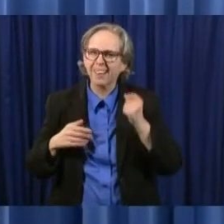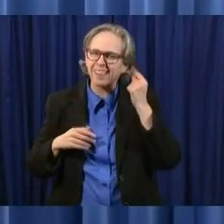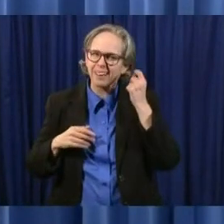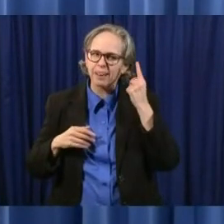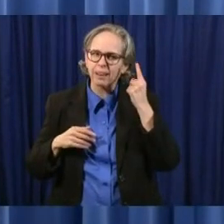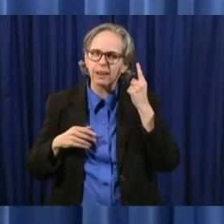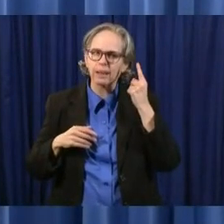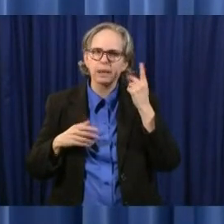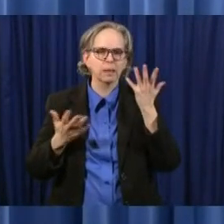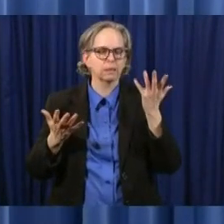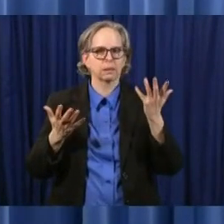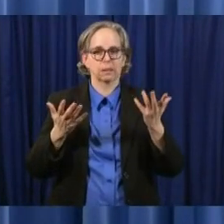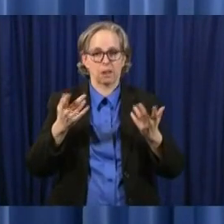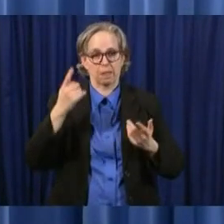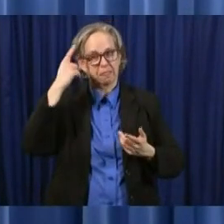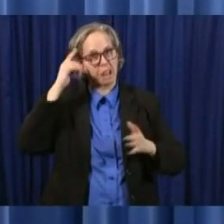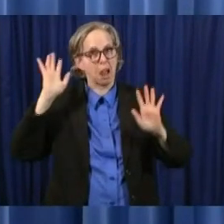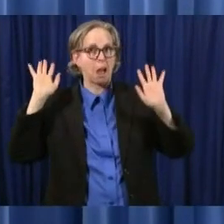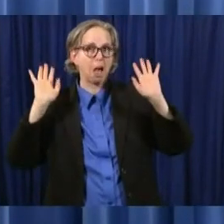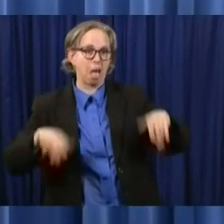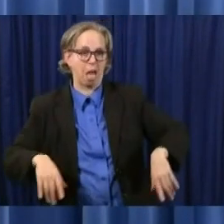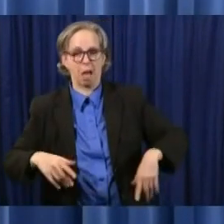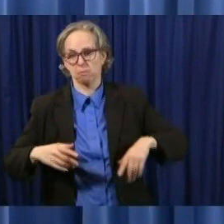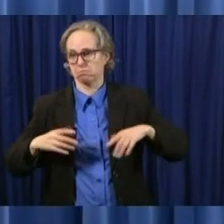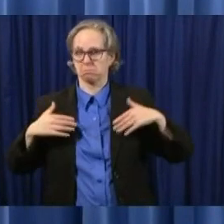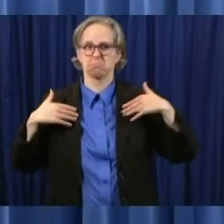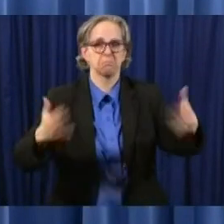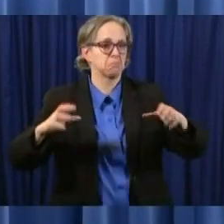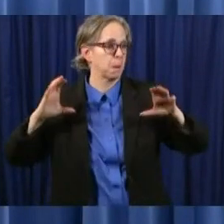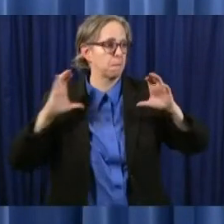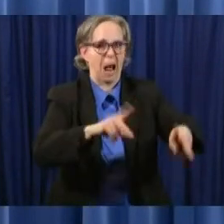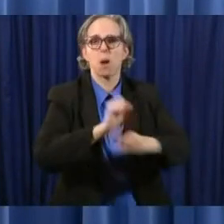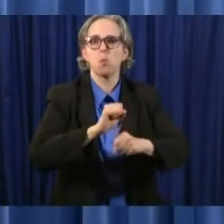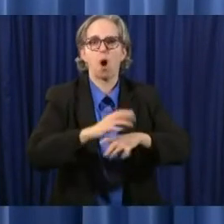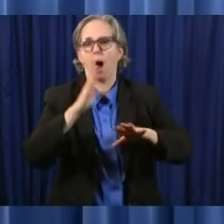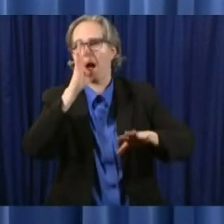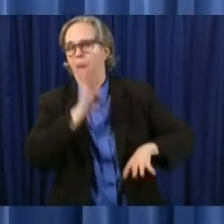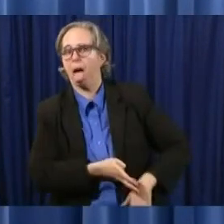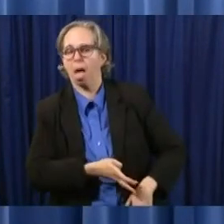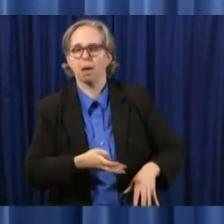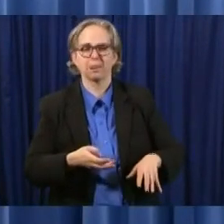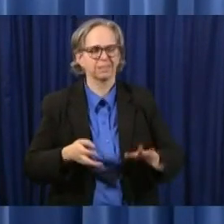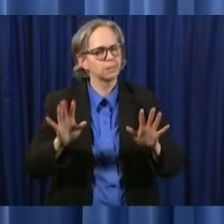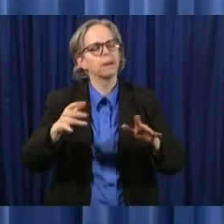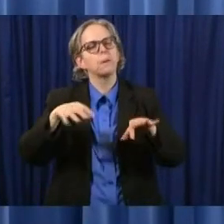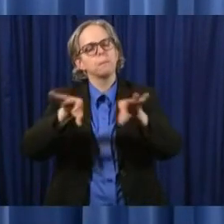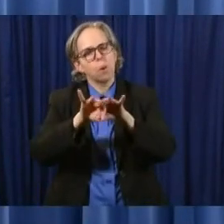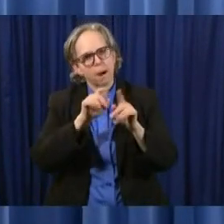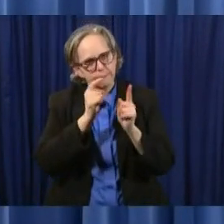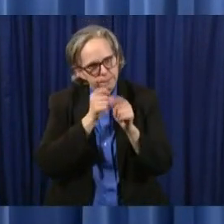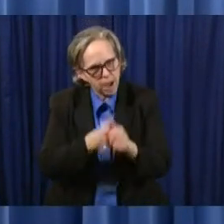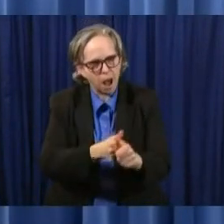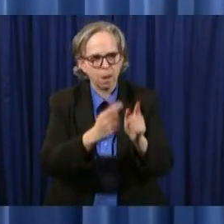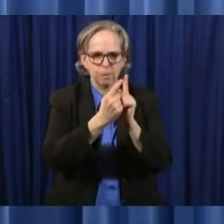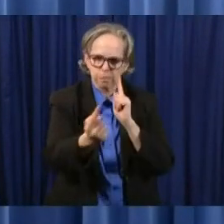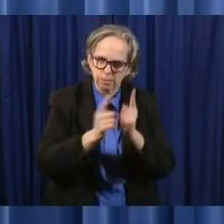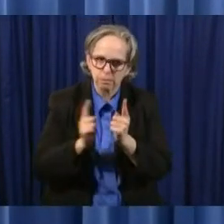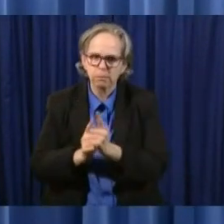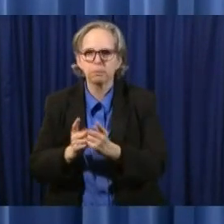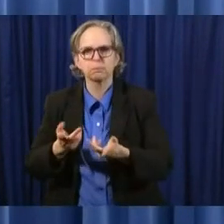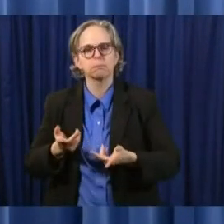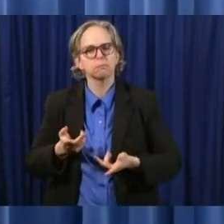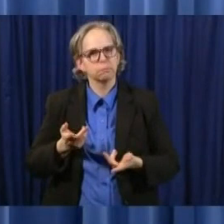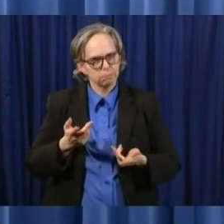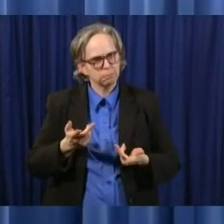time we can't lose our discipline about the social distancing and we've got to be careful so there's a reason that we did